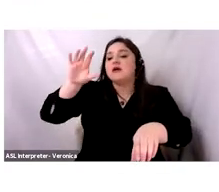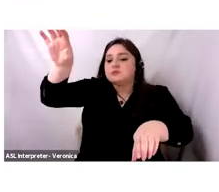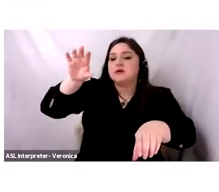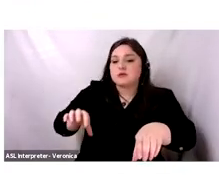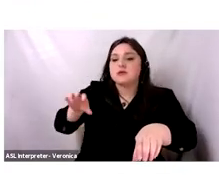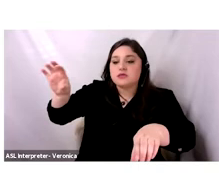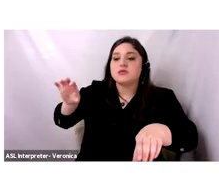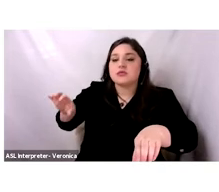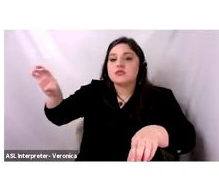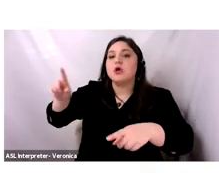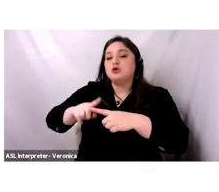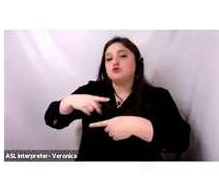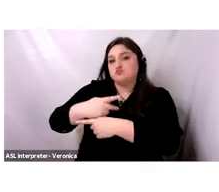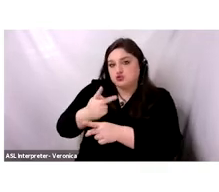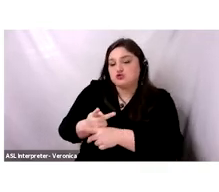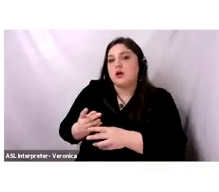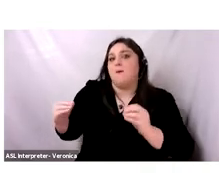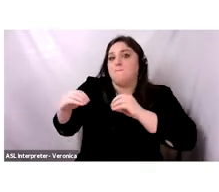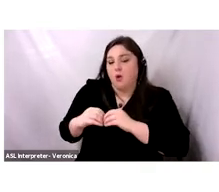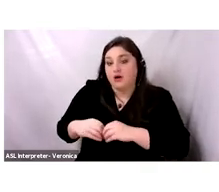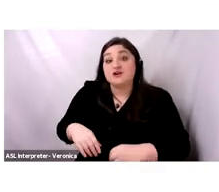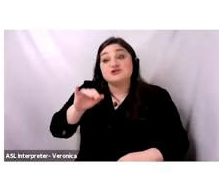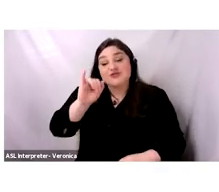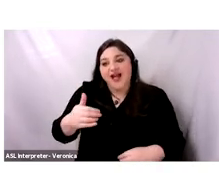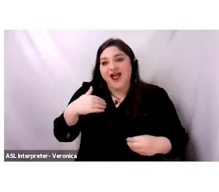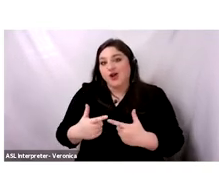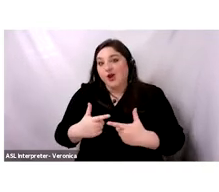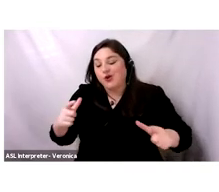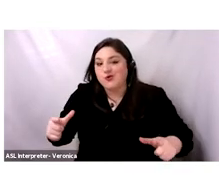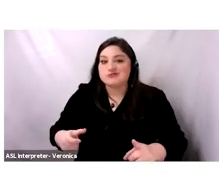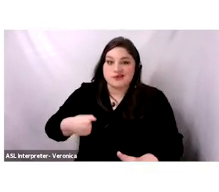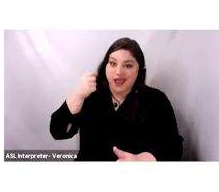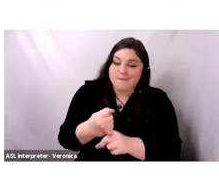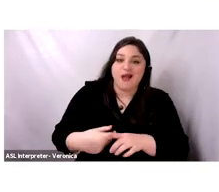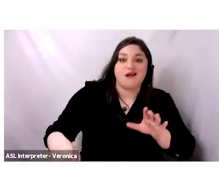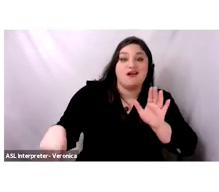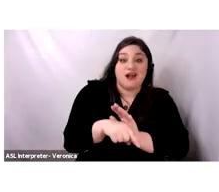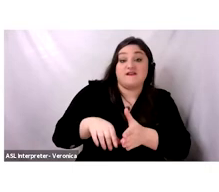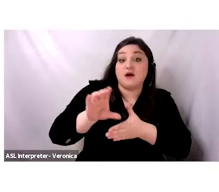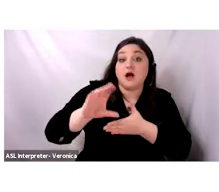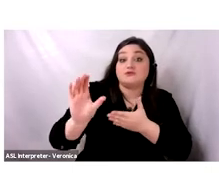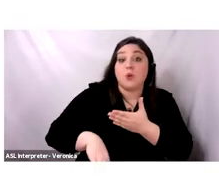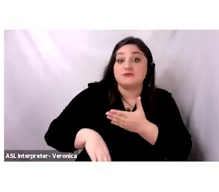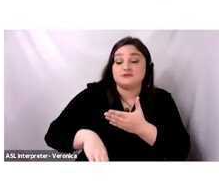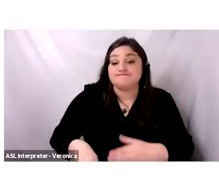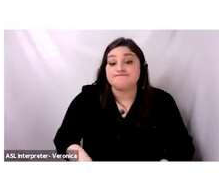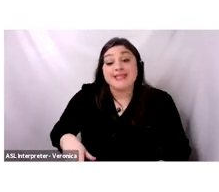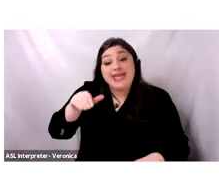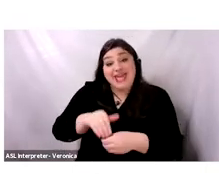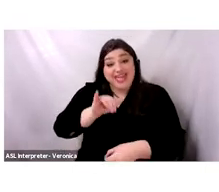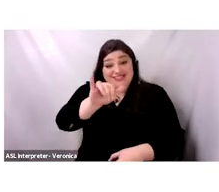permaculture. This led to grave consequences. In a mountainous region where cultivated